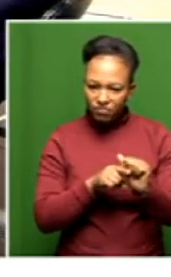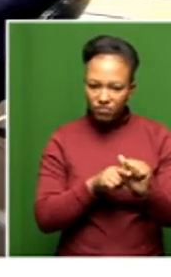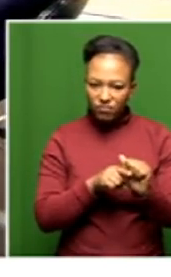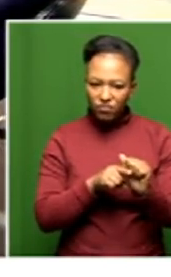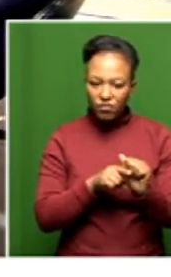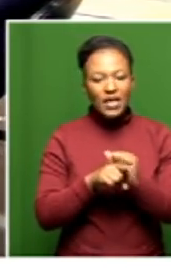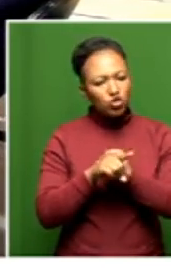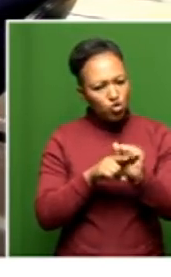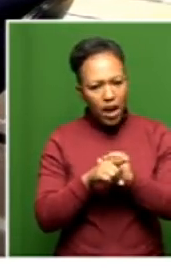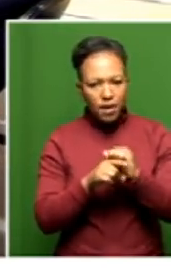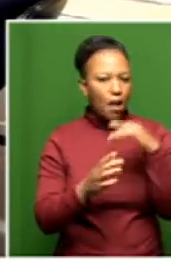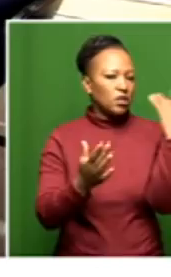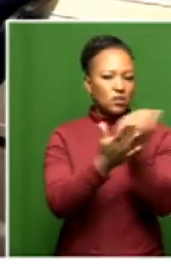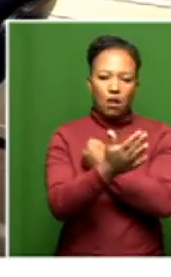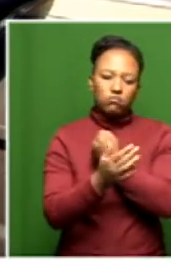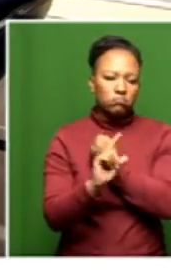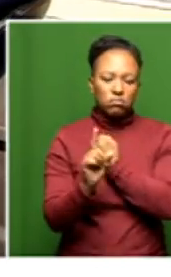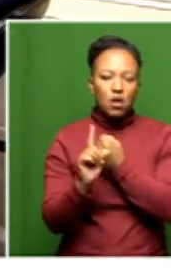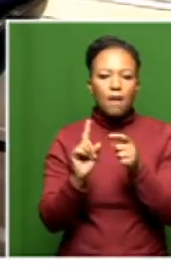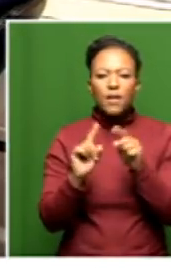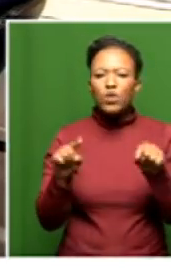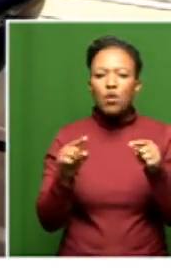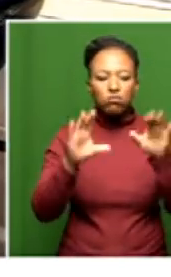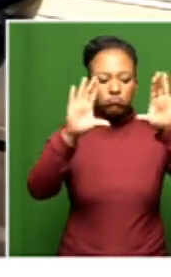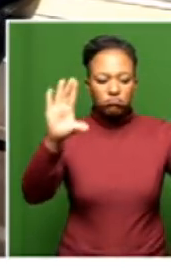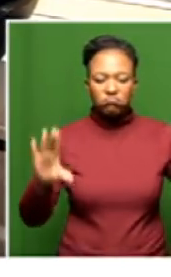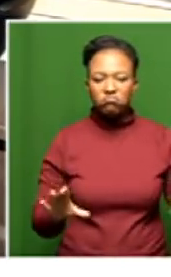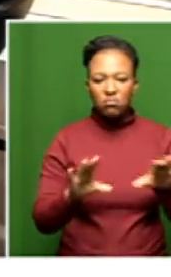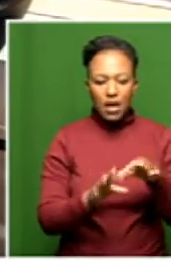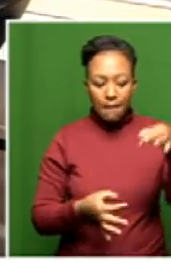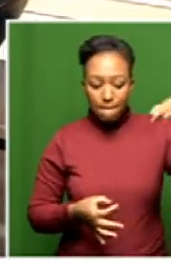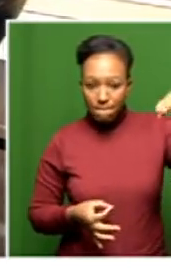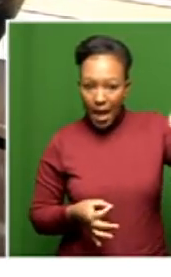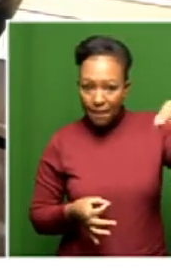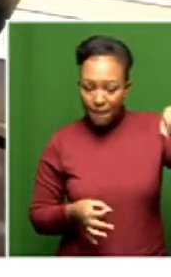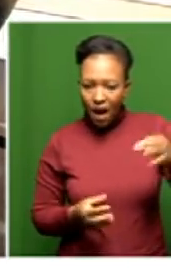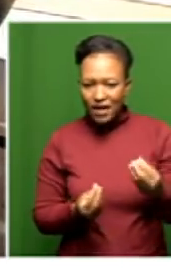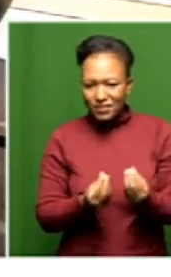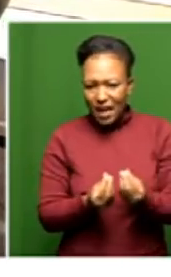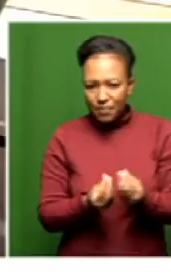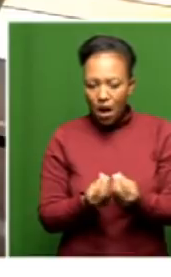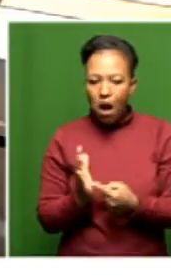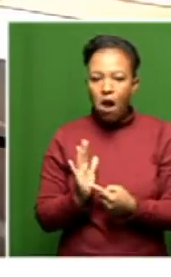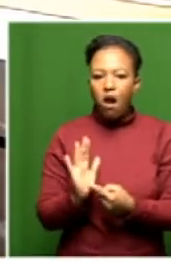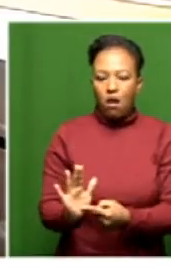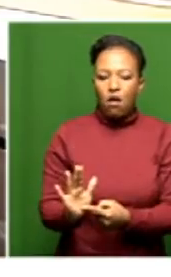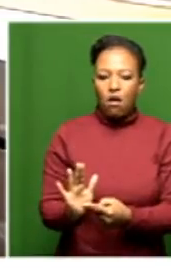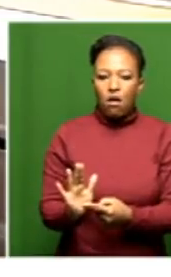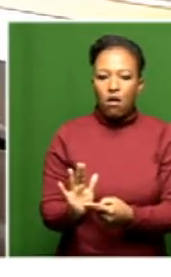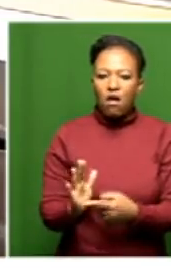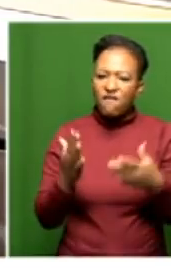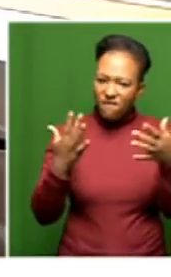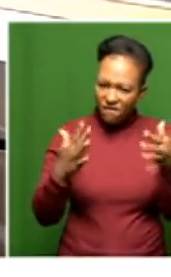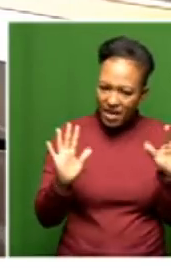never be taken away from them. But you can't even give them a piece of paper that would bear witness to the fact that they actually